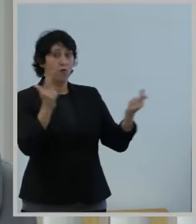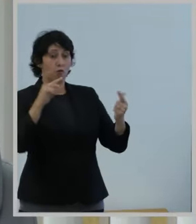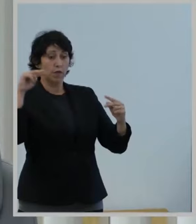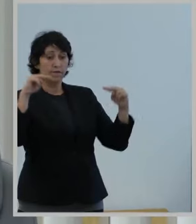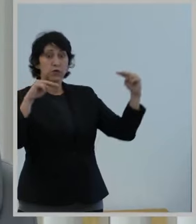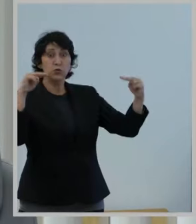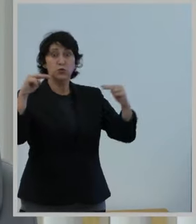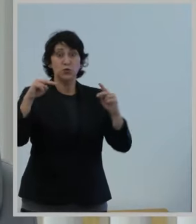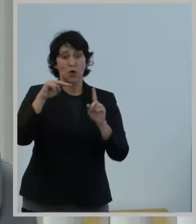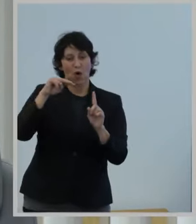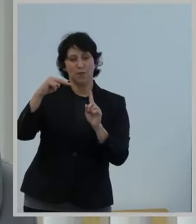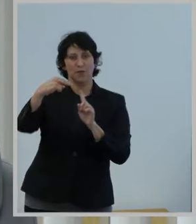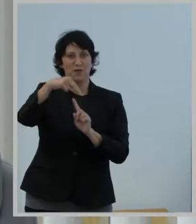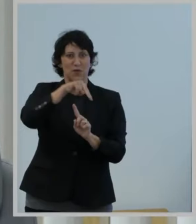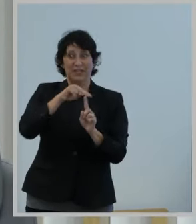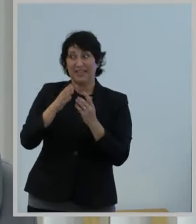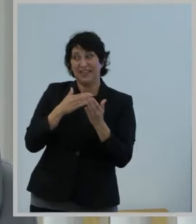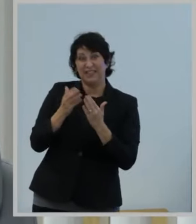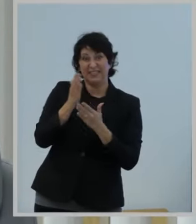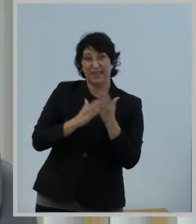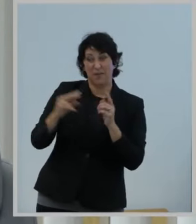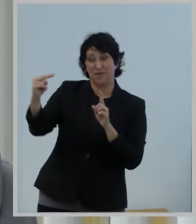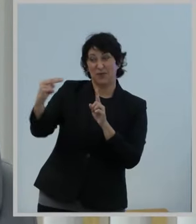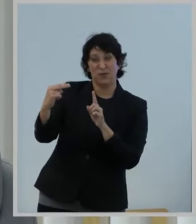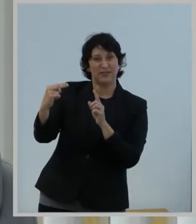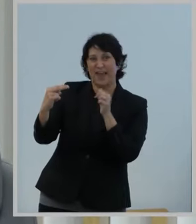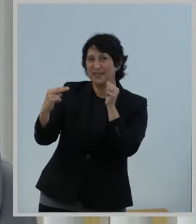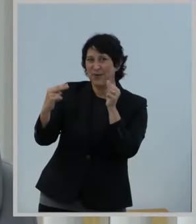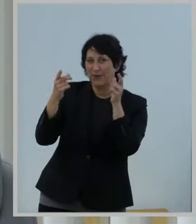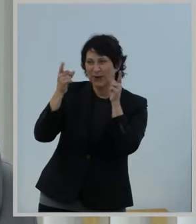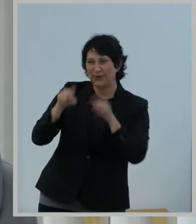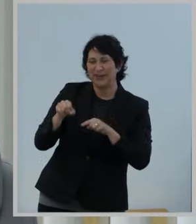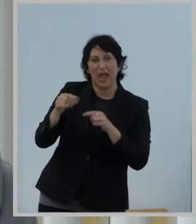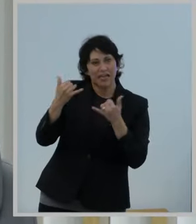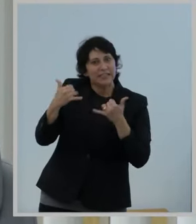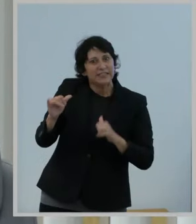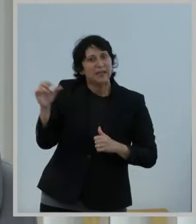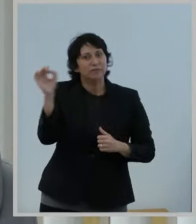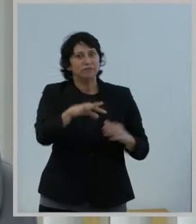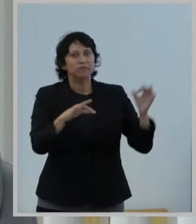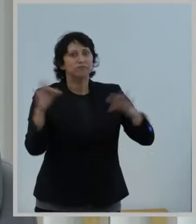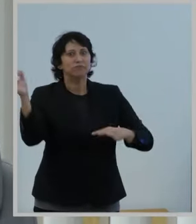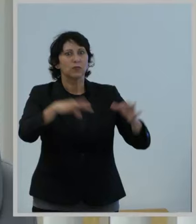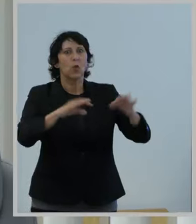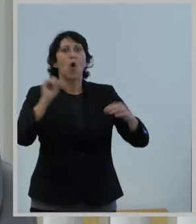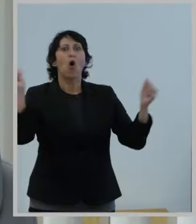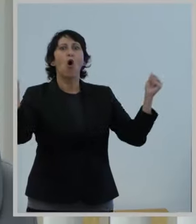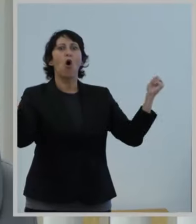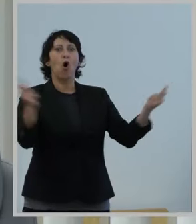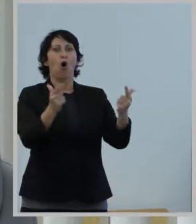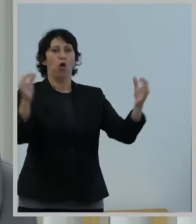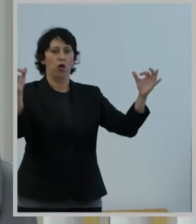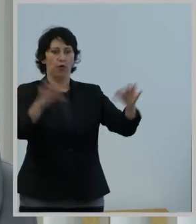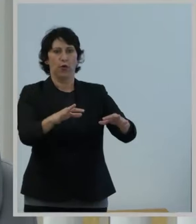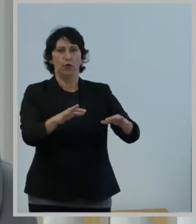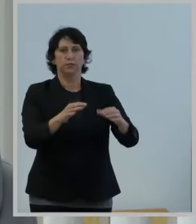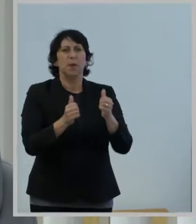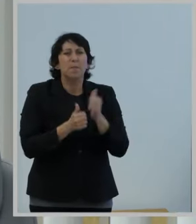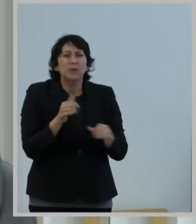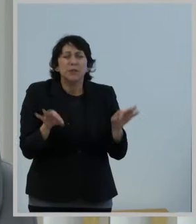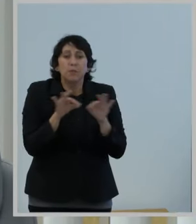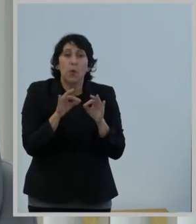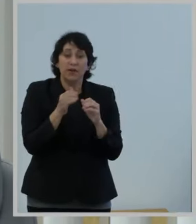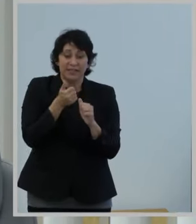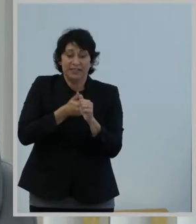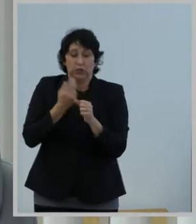including those with which I disagree, are heard. More so, these principles protect consumers while